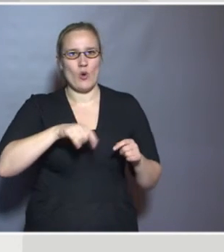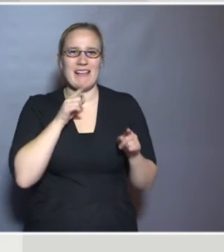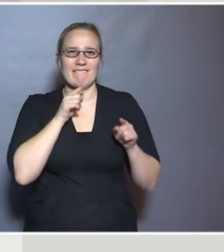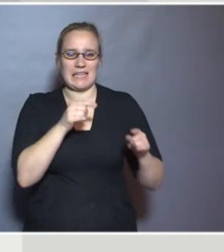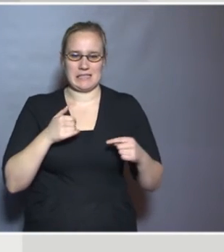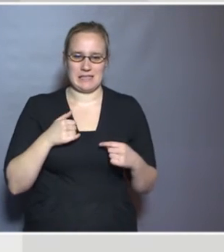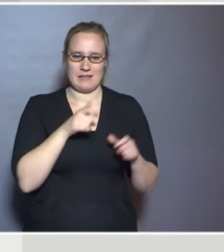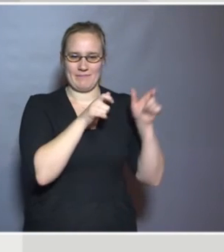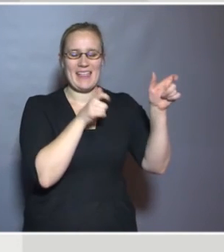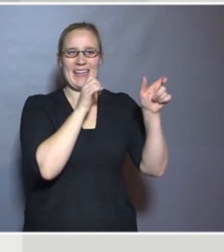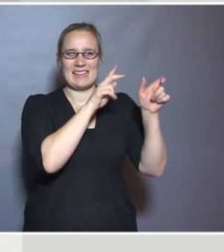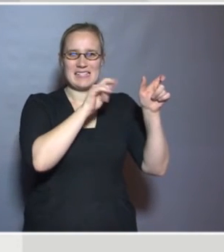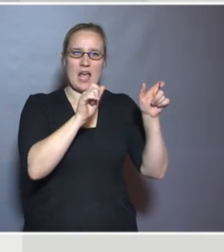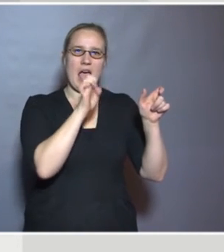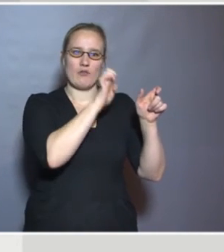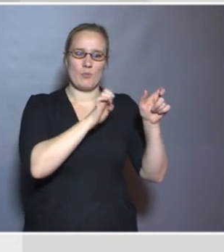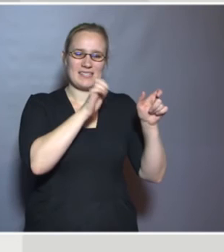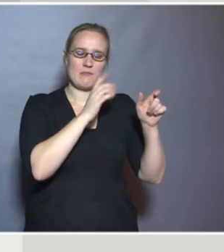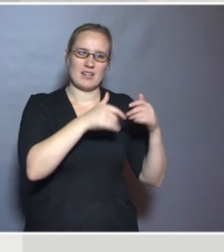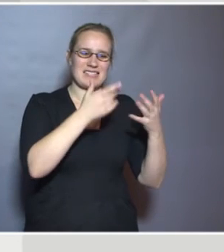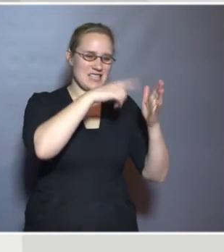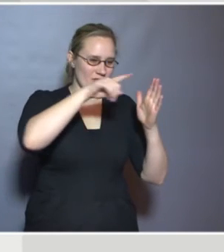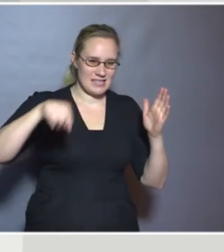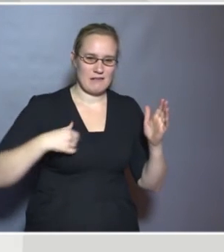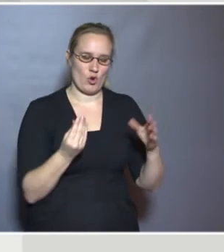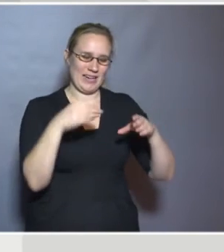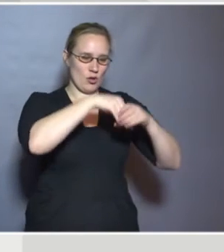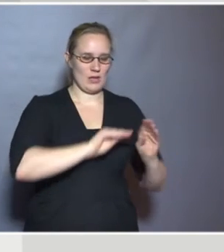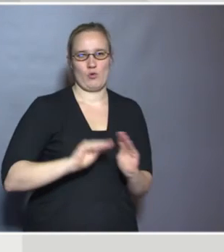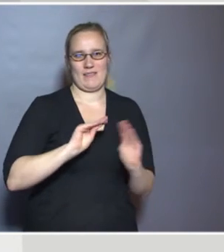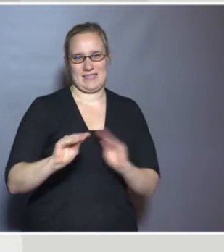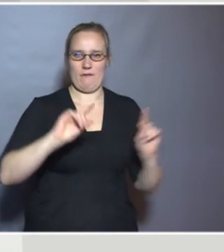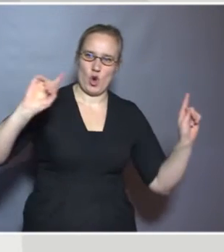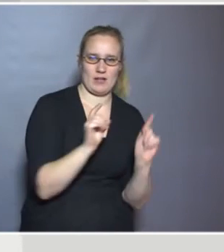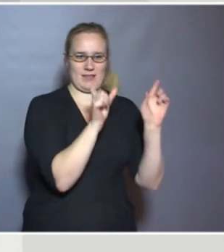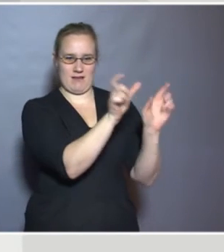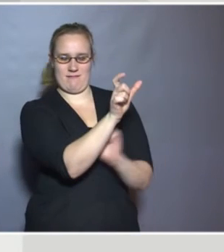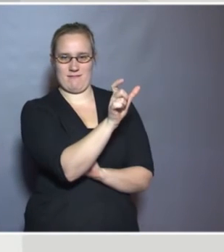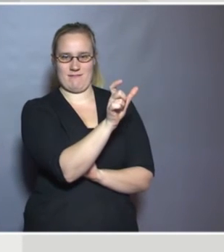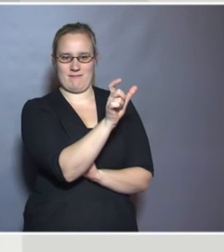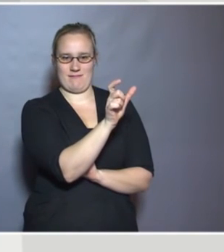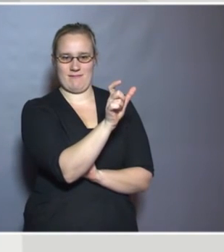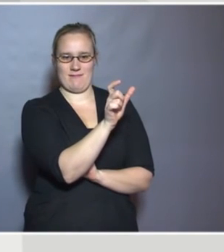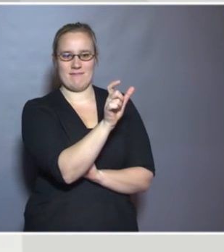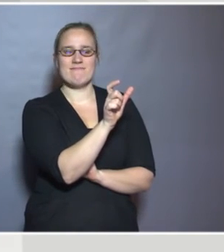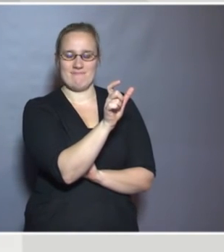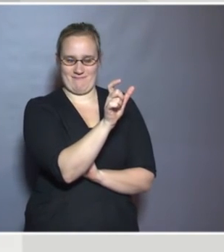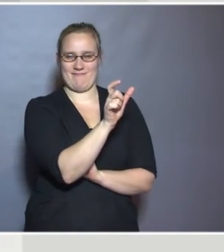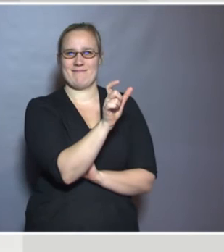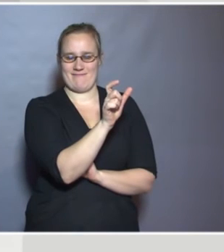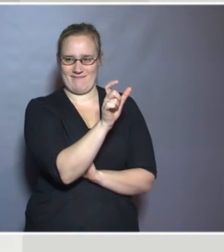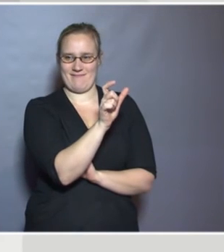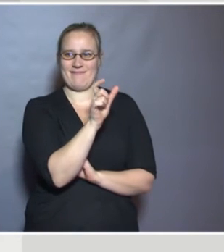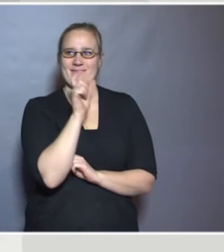Easy is European Agency Statistics for Inclusive Education. If ever there was an area of work